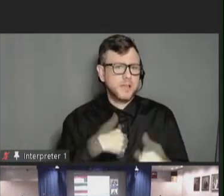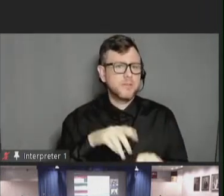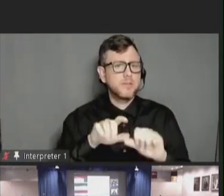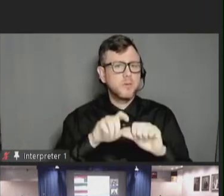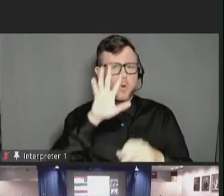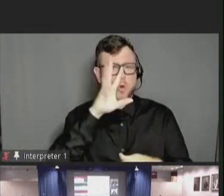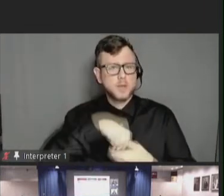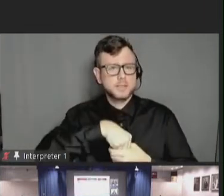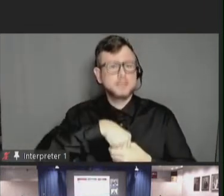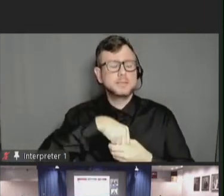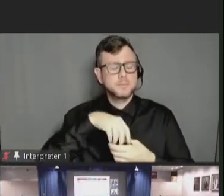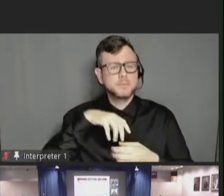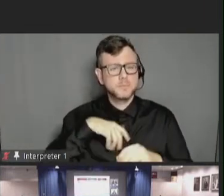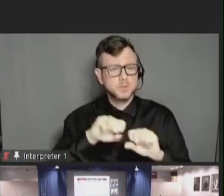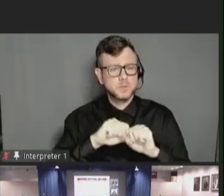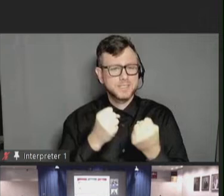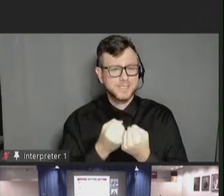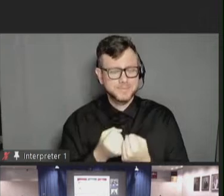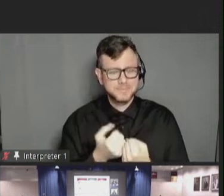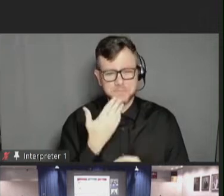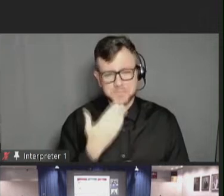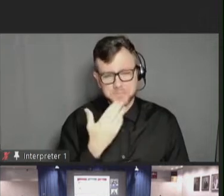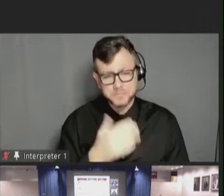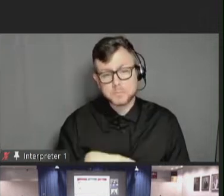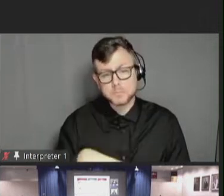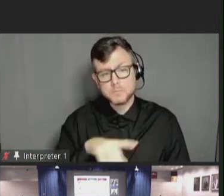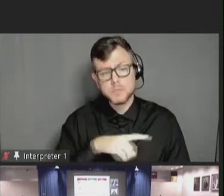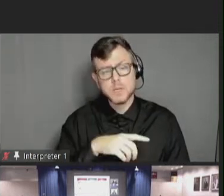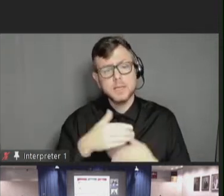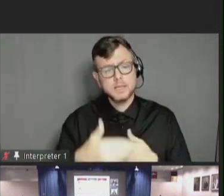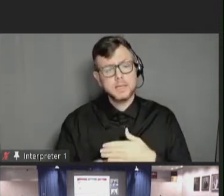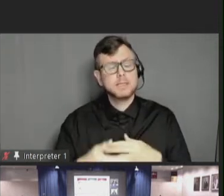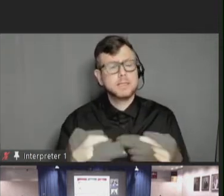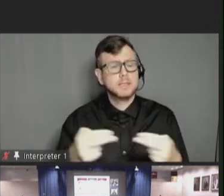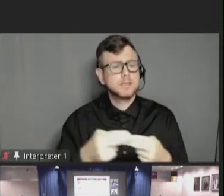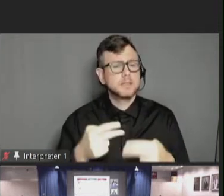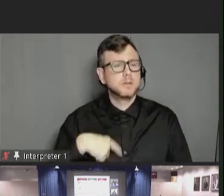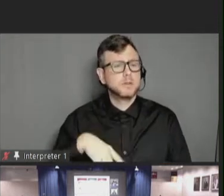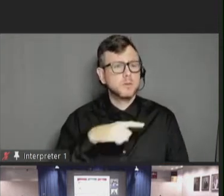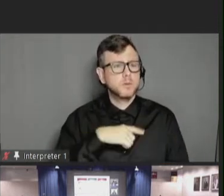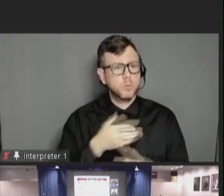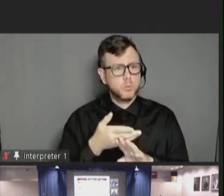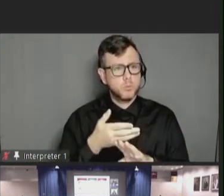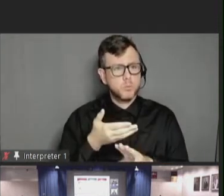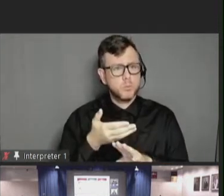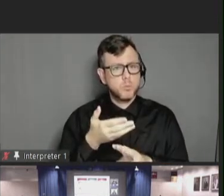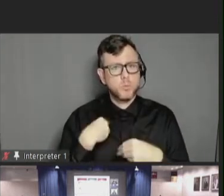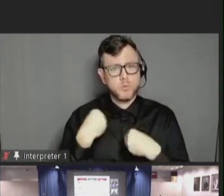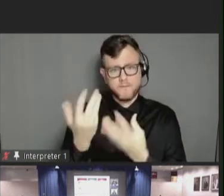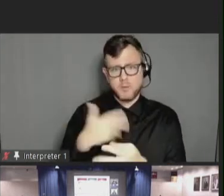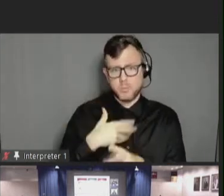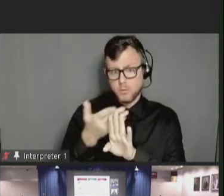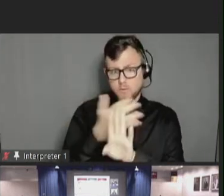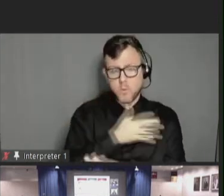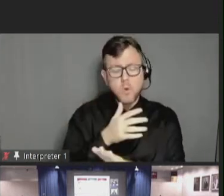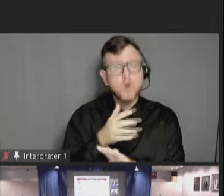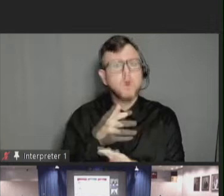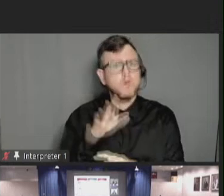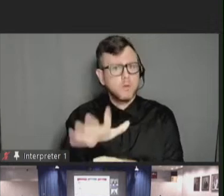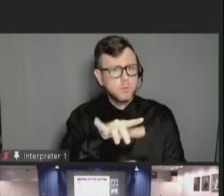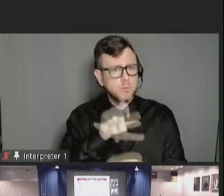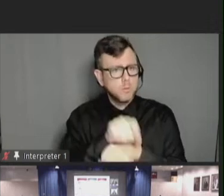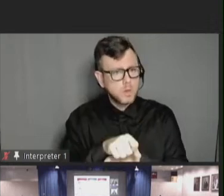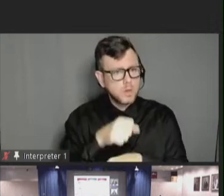slide, please. We've found that when provided before the vaccine appointment, social stories and visual